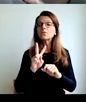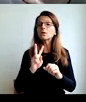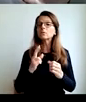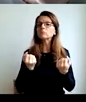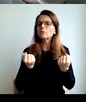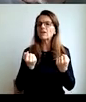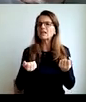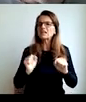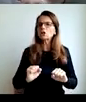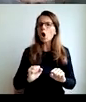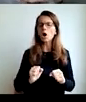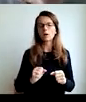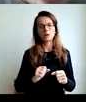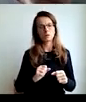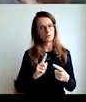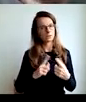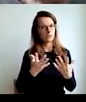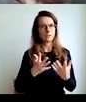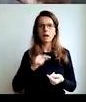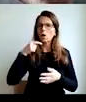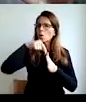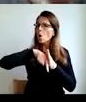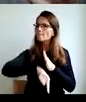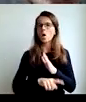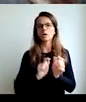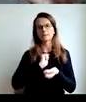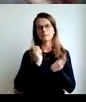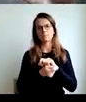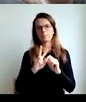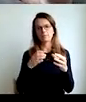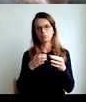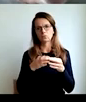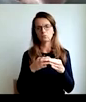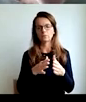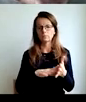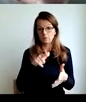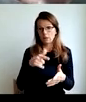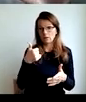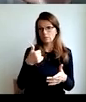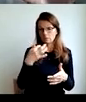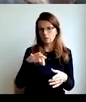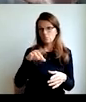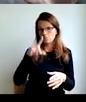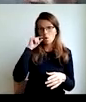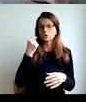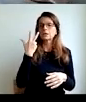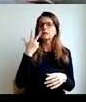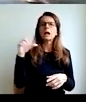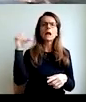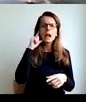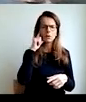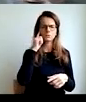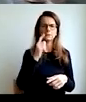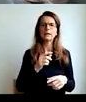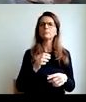a virtual, something changes deeply in society, let me just say how easy it is